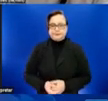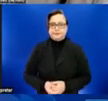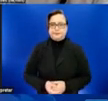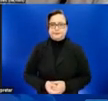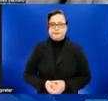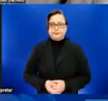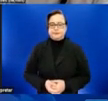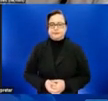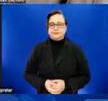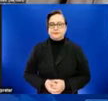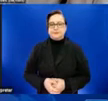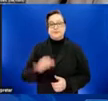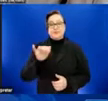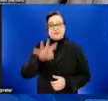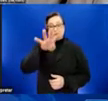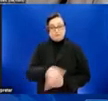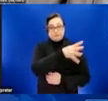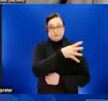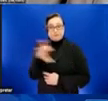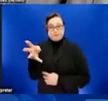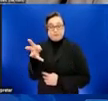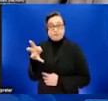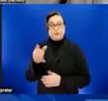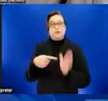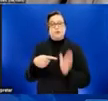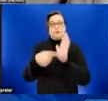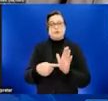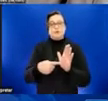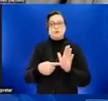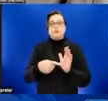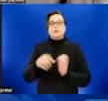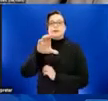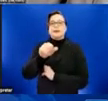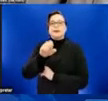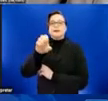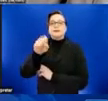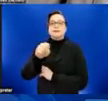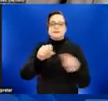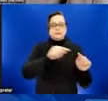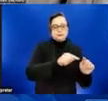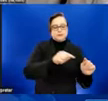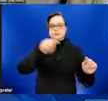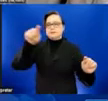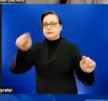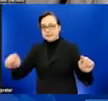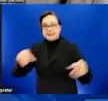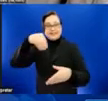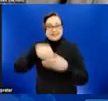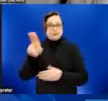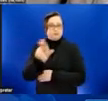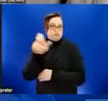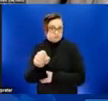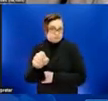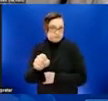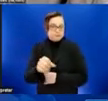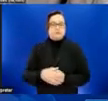This graph shows case numbers over time in the United States since the start of the outbreak. As you can see, cases